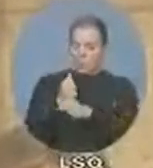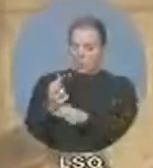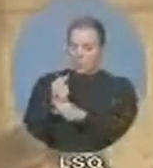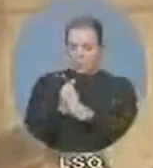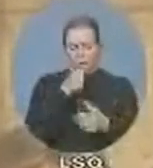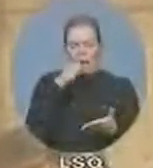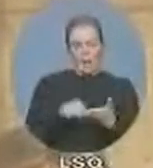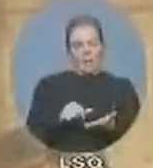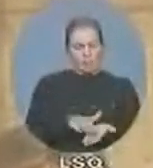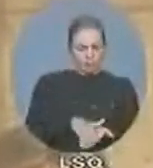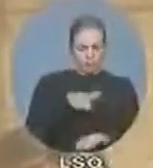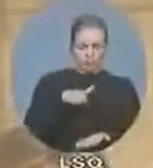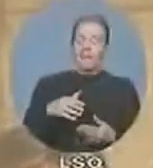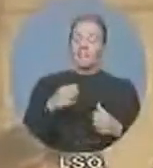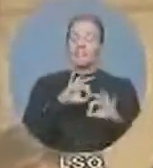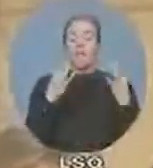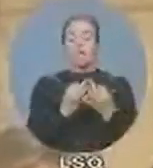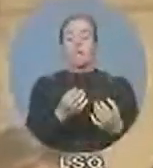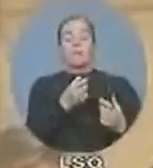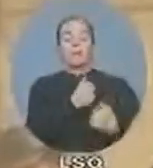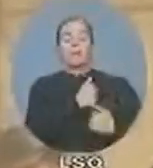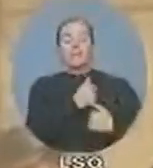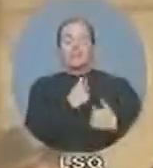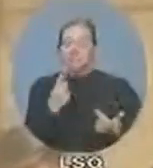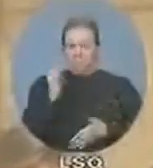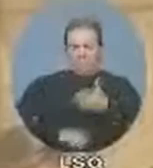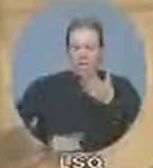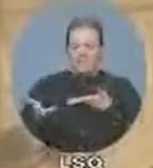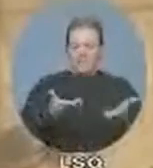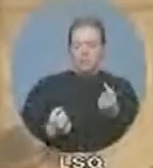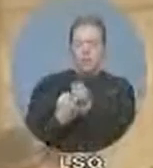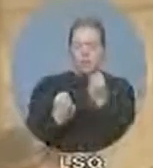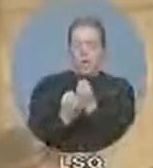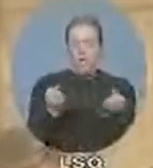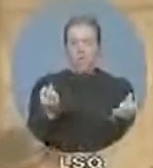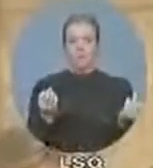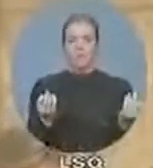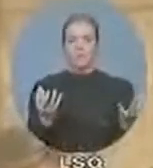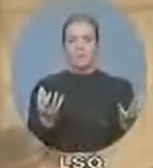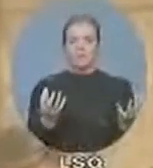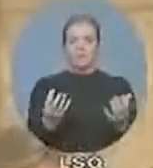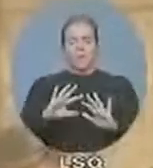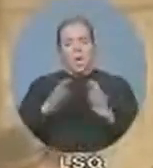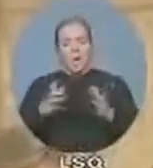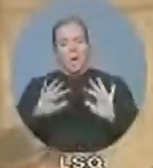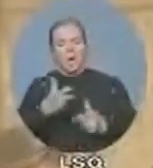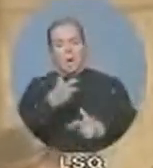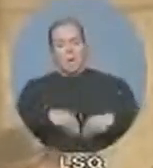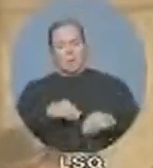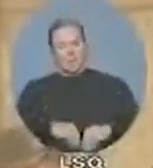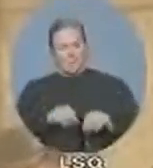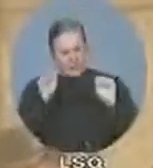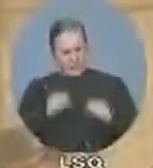country saying they can't access the support service they need. Mr. Speaker, how can this minister justify spending